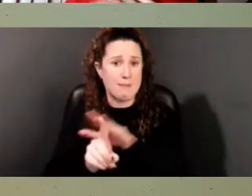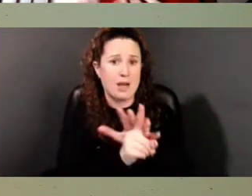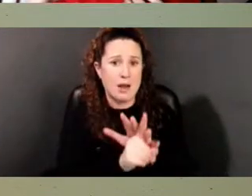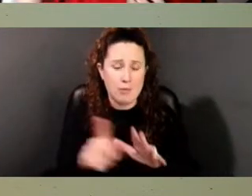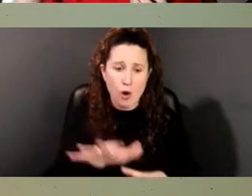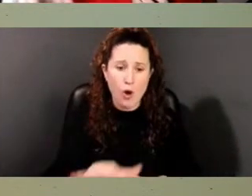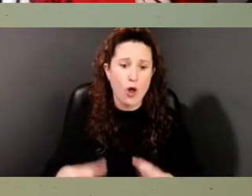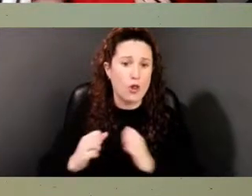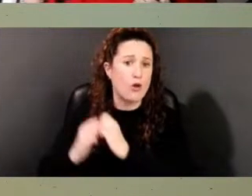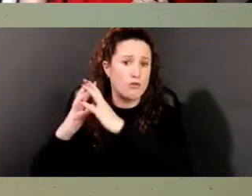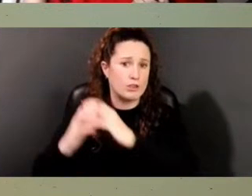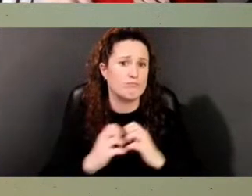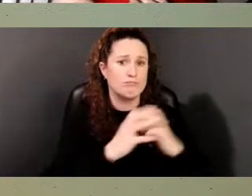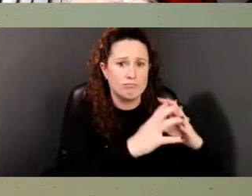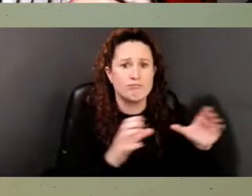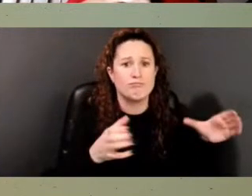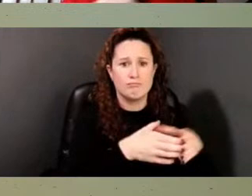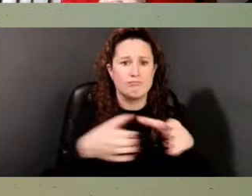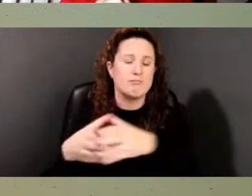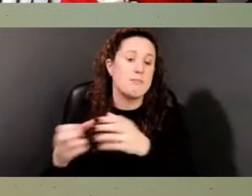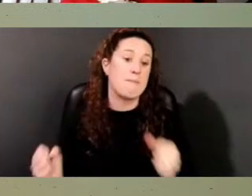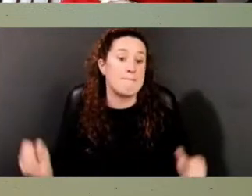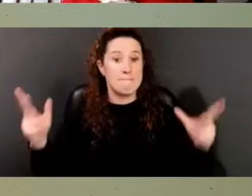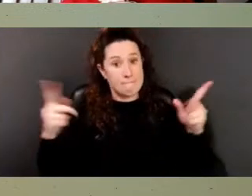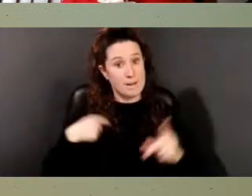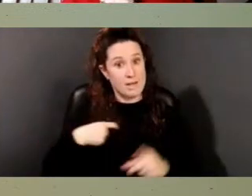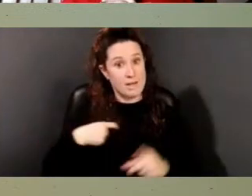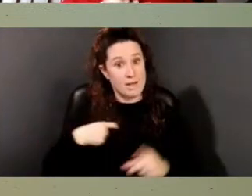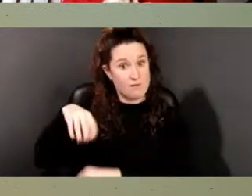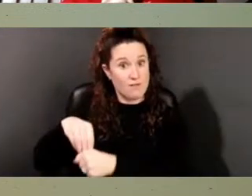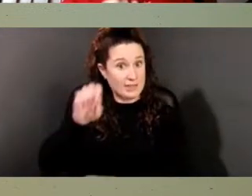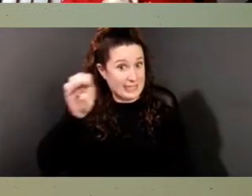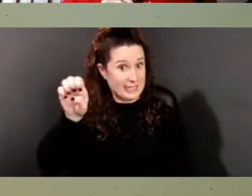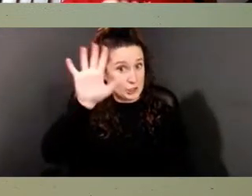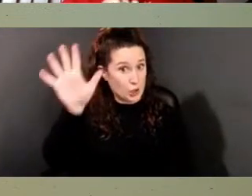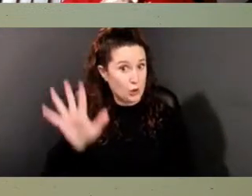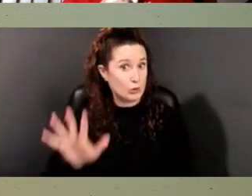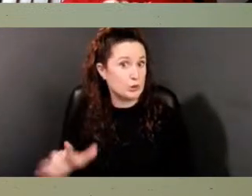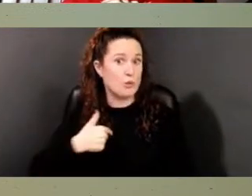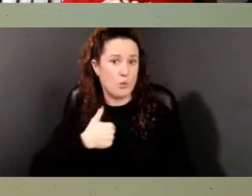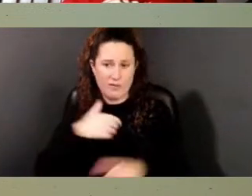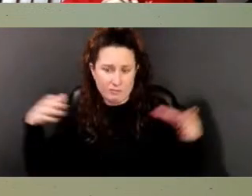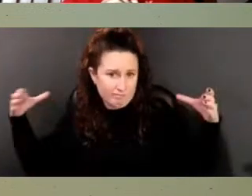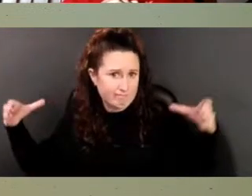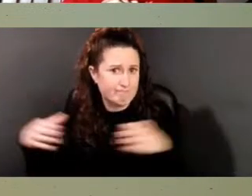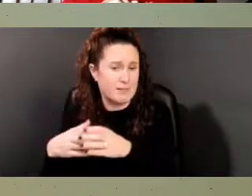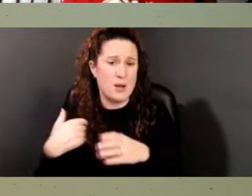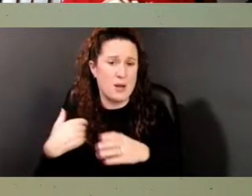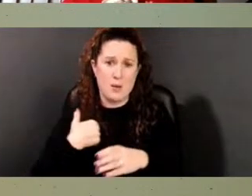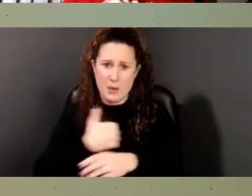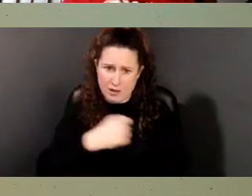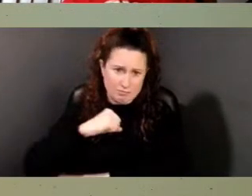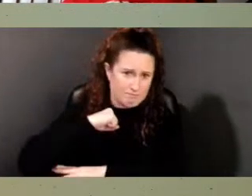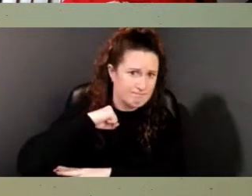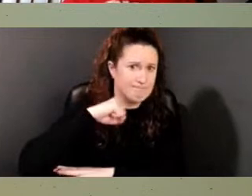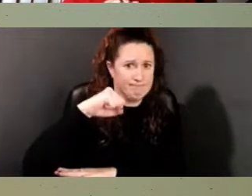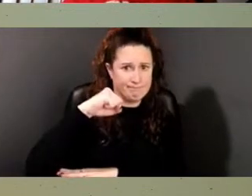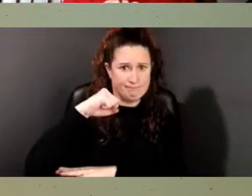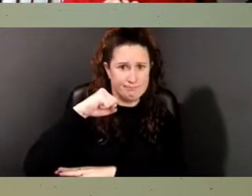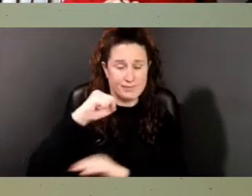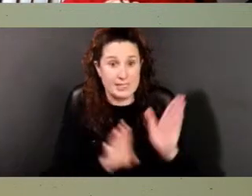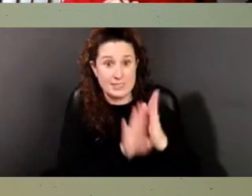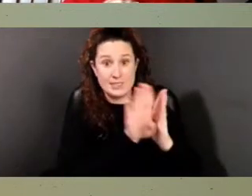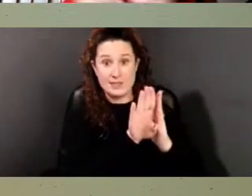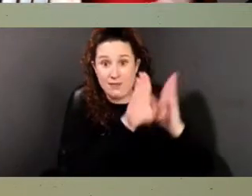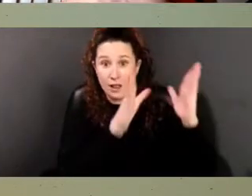East end, a lot of us on the East Coast, um, have formed and we are pushing back against, um, the developers. Because